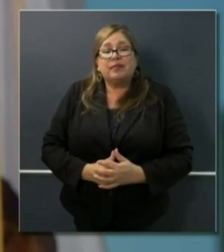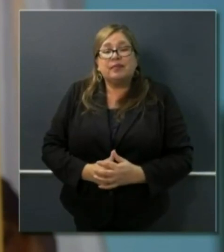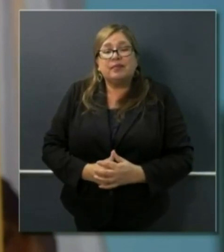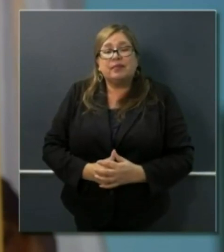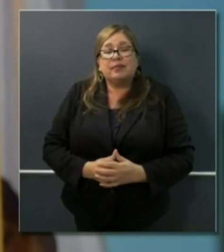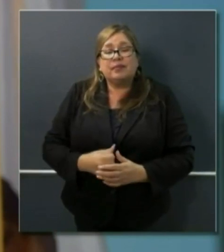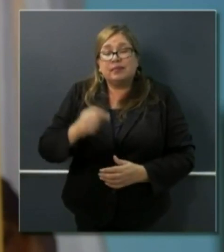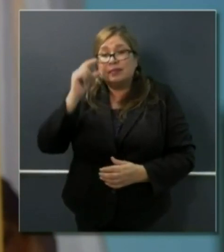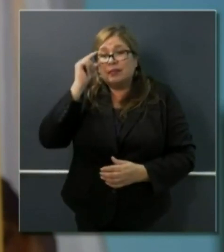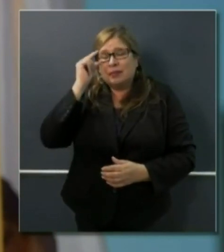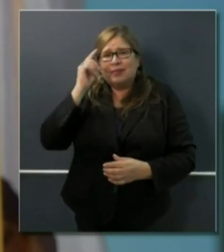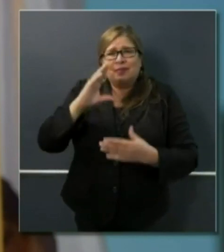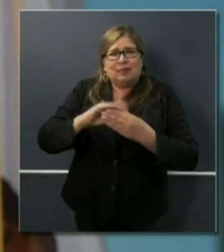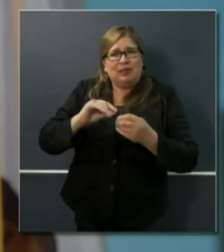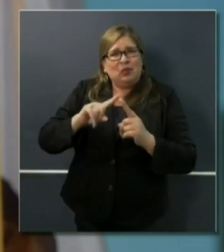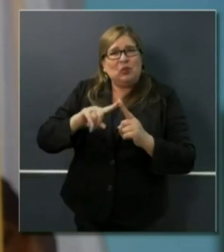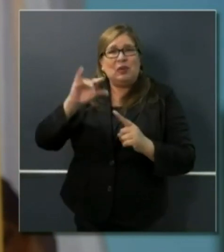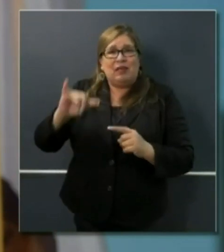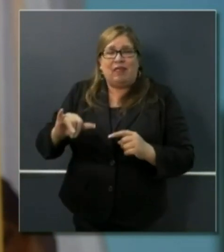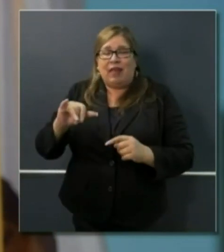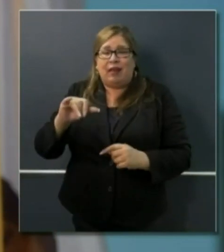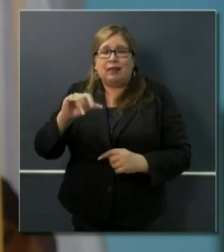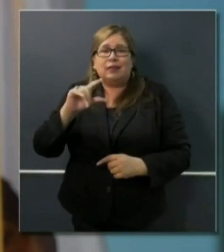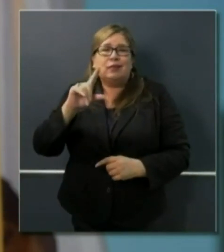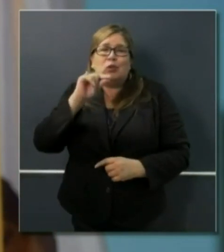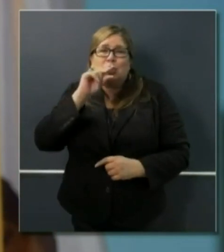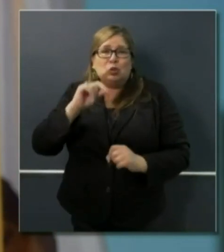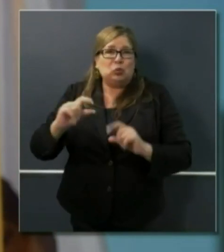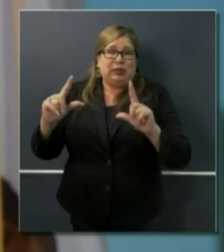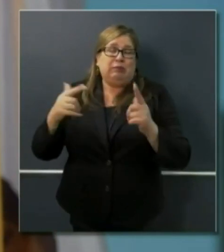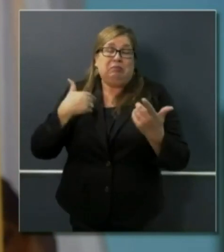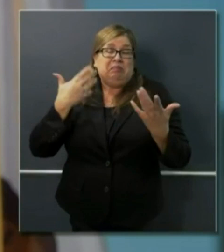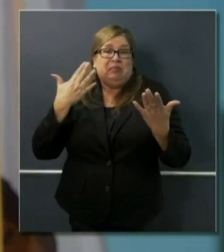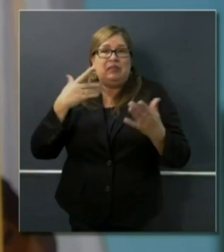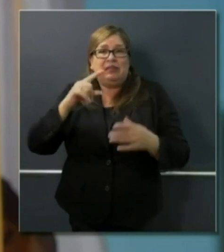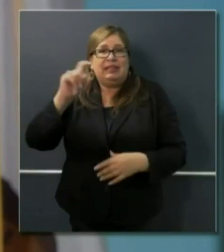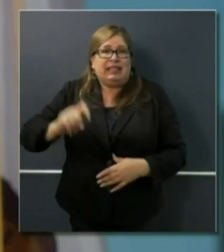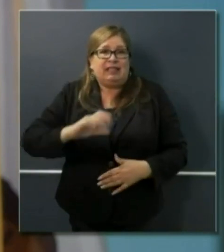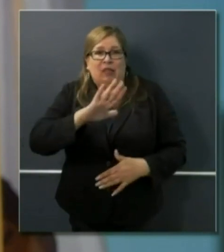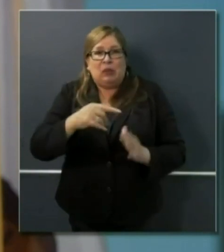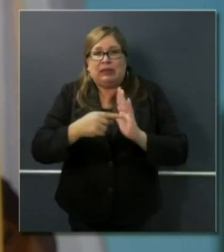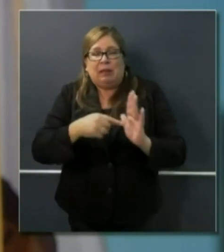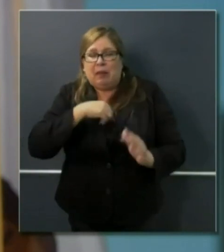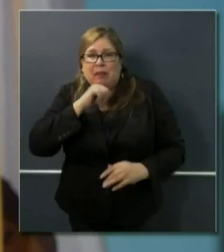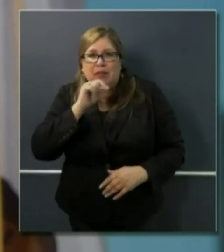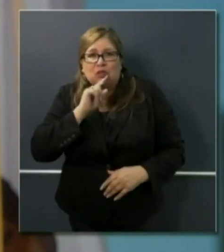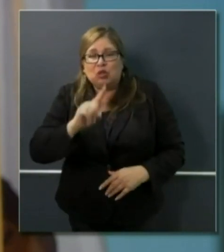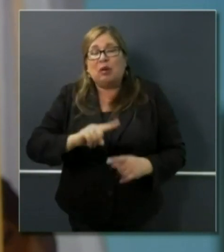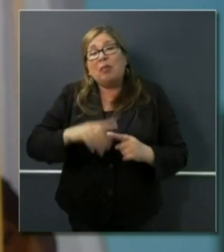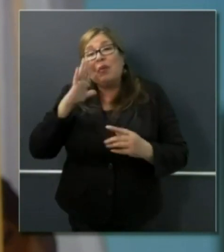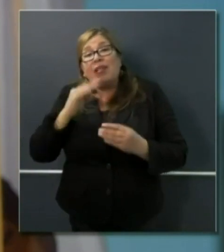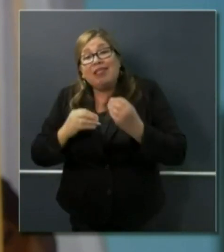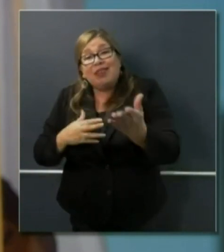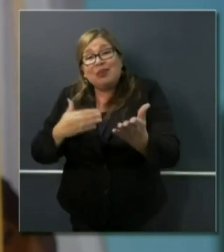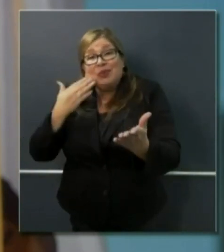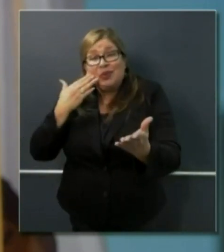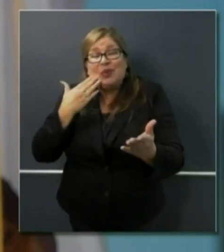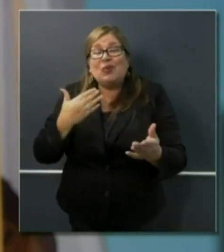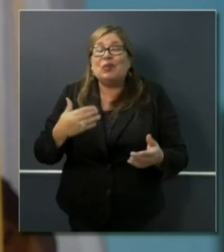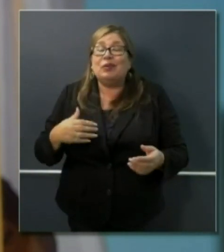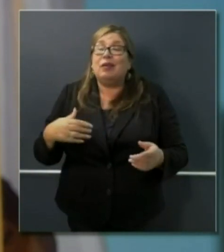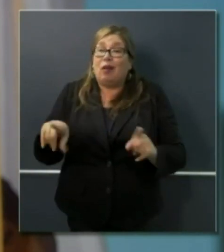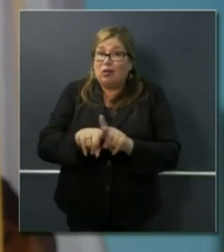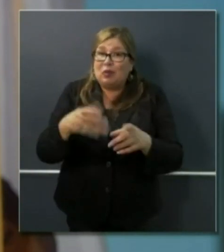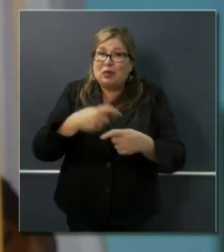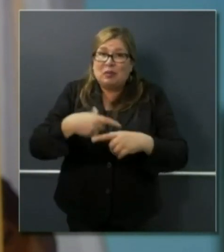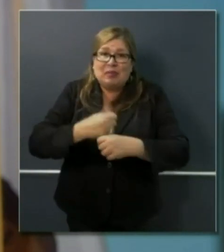that tweet, I can't refer specifically to the Texas example, but let me make this clear to you and also make this